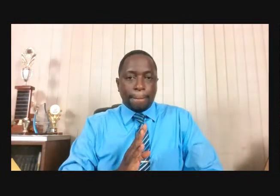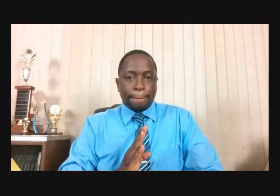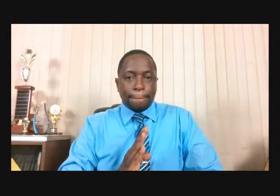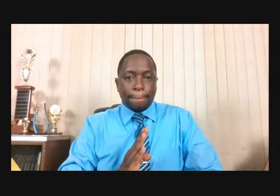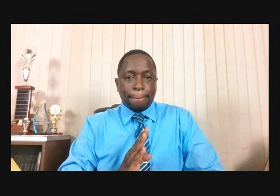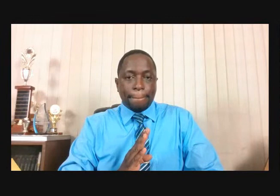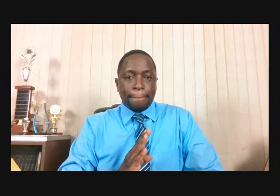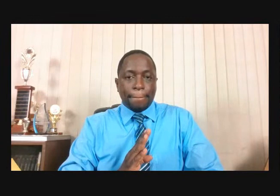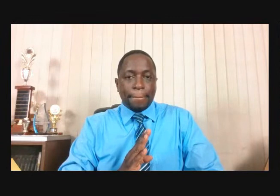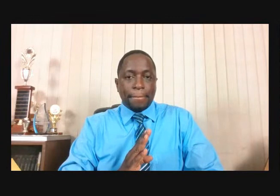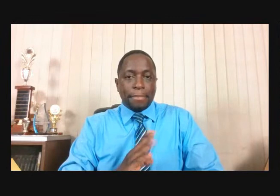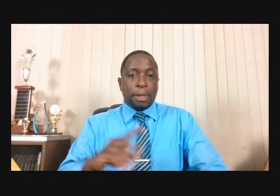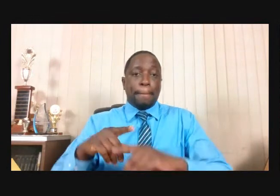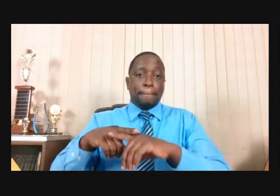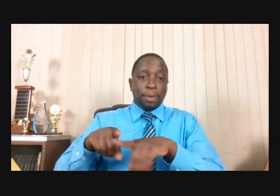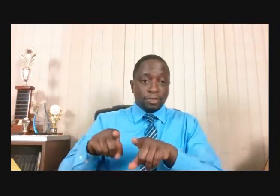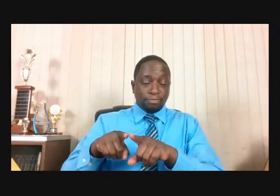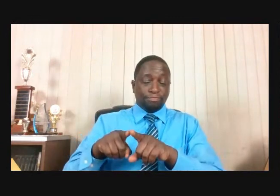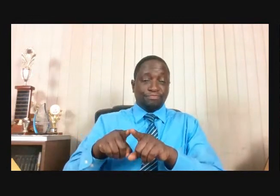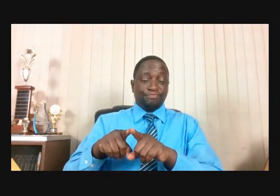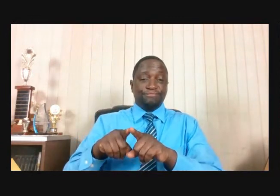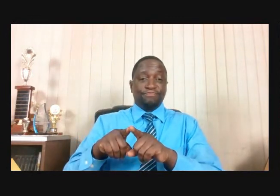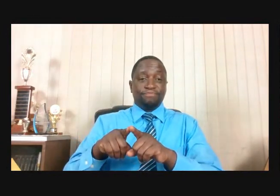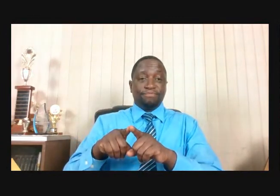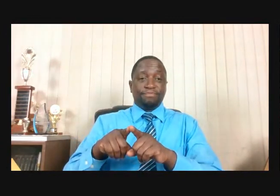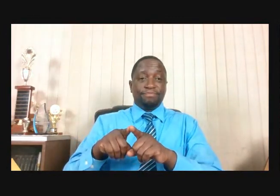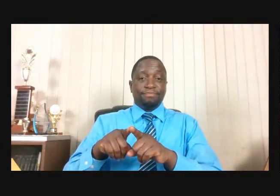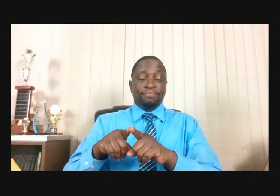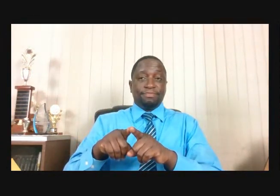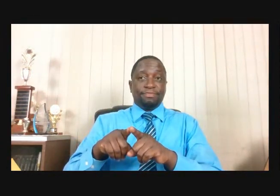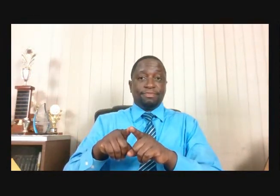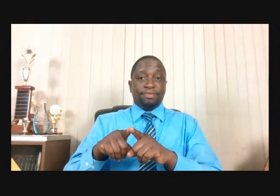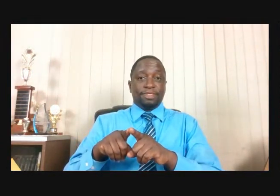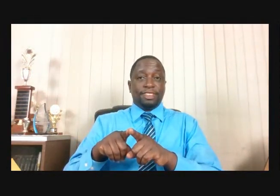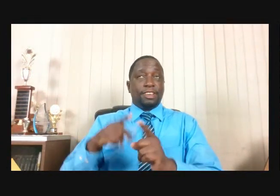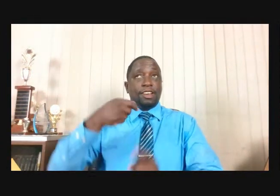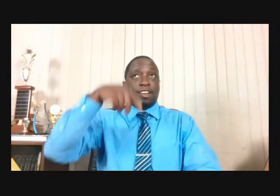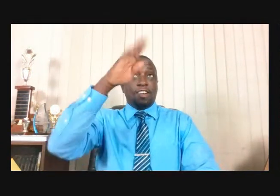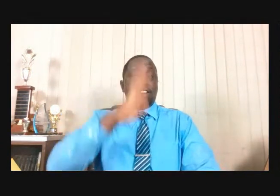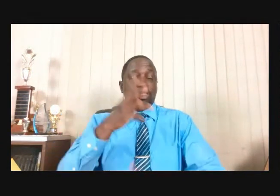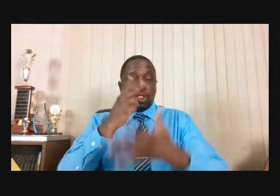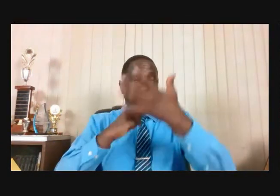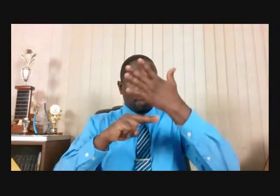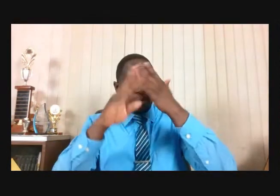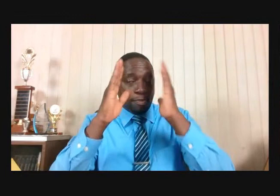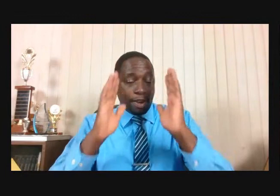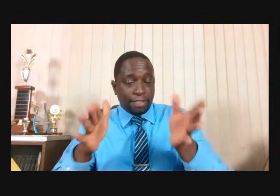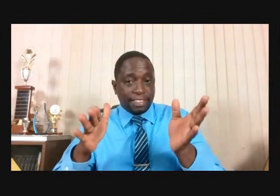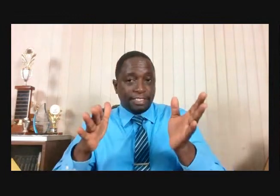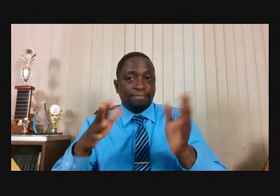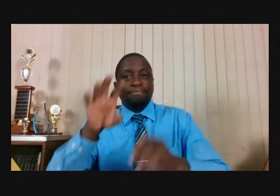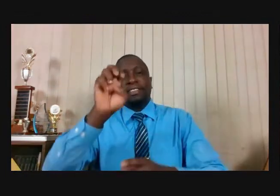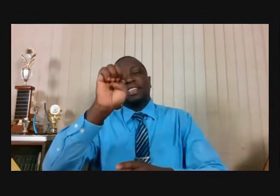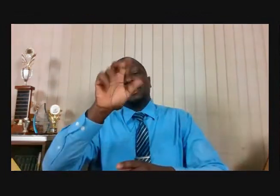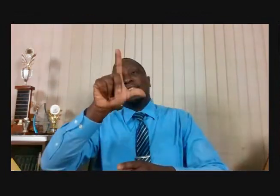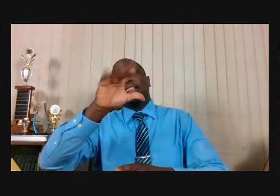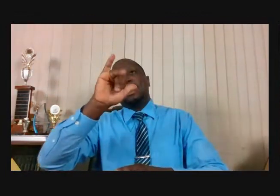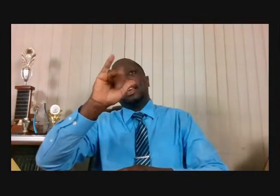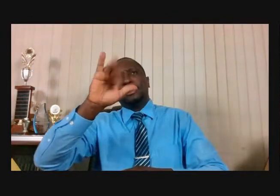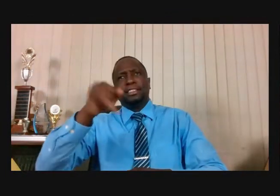Upon Hearing The News That His Life Was At Risk Without A Moment's Hesitation